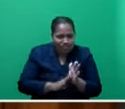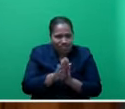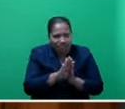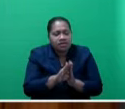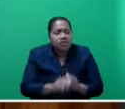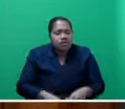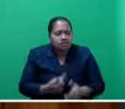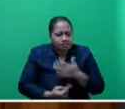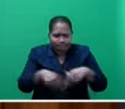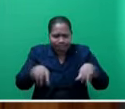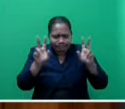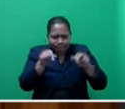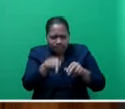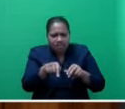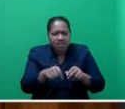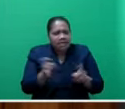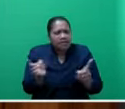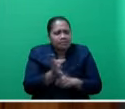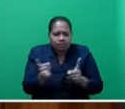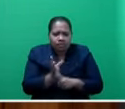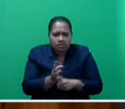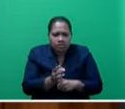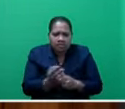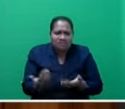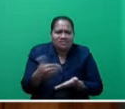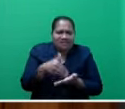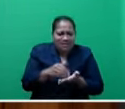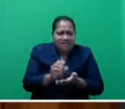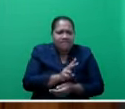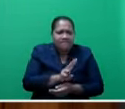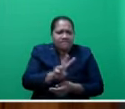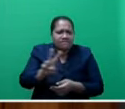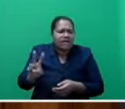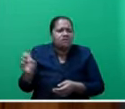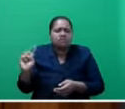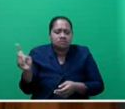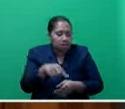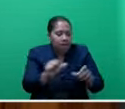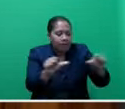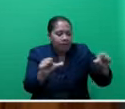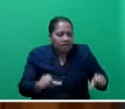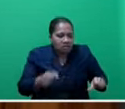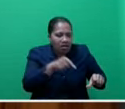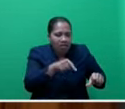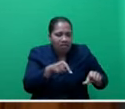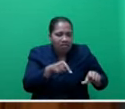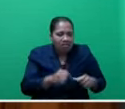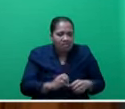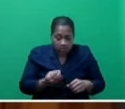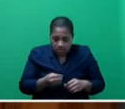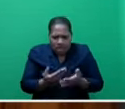the importance of modernizing and adding value to the agriculture sector. How do we do that? By